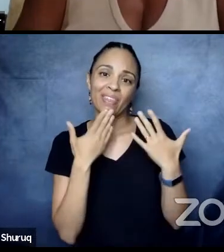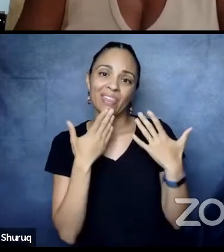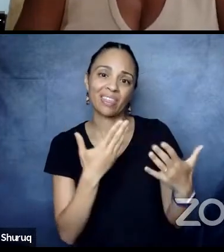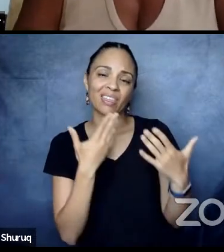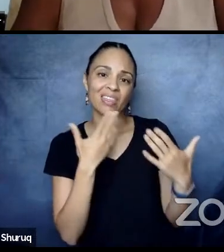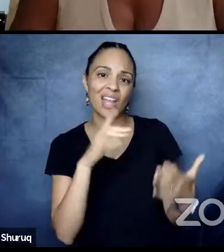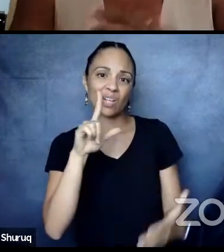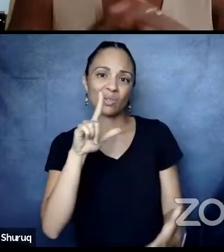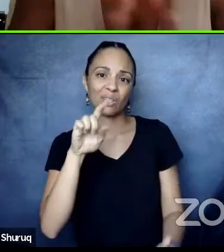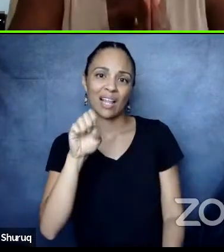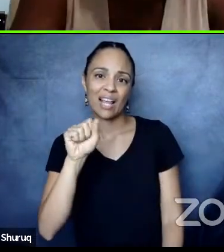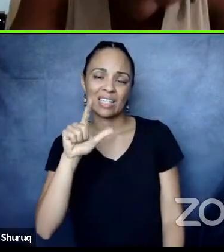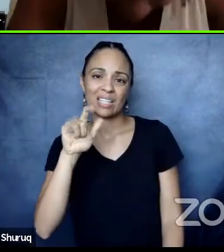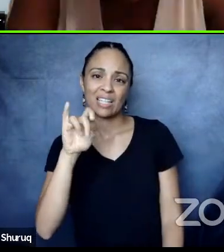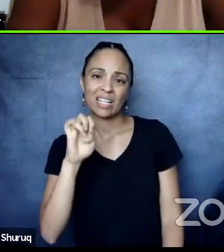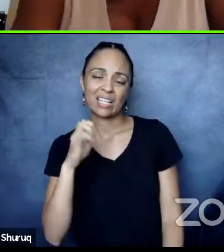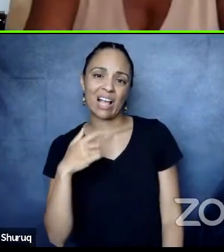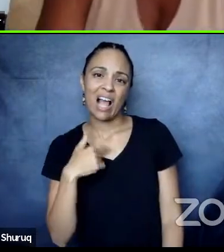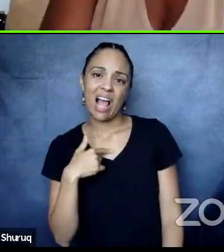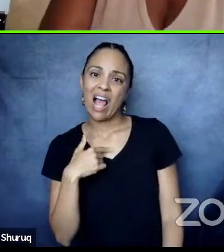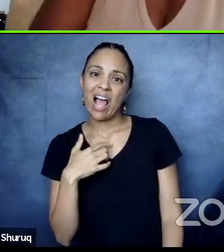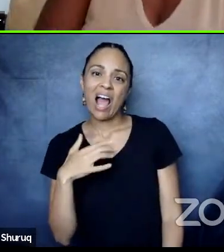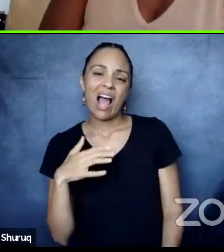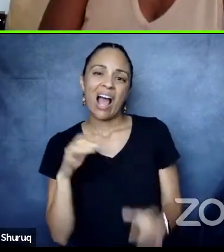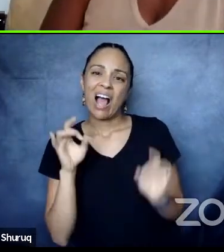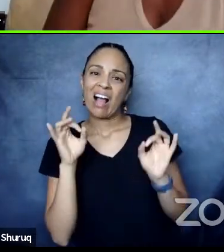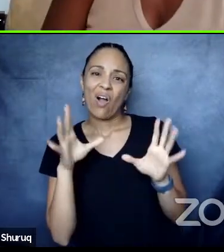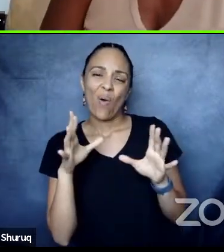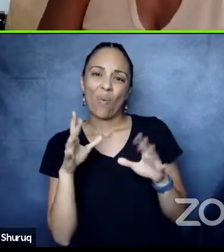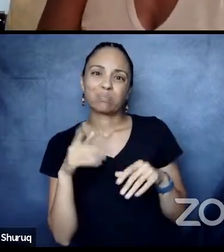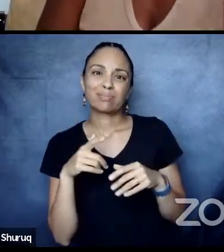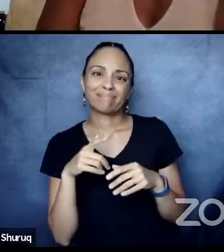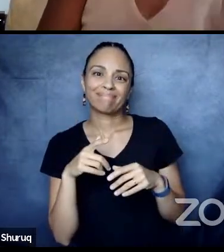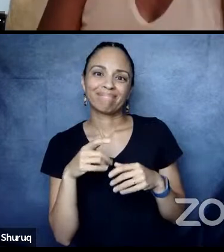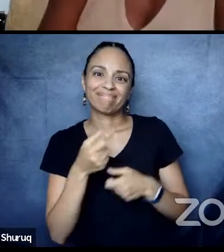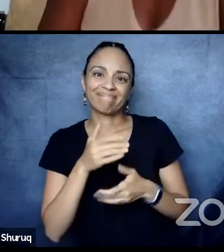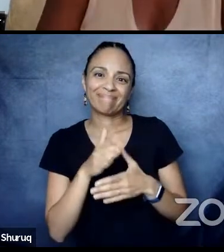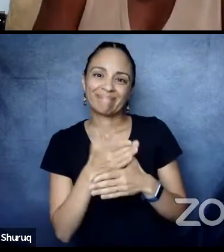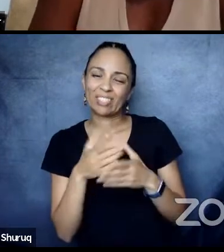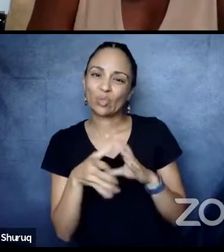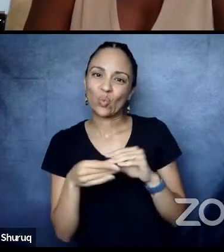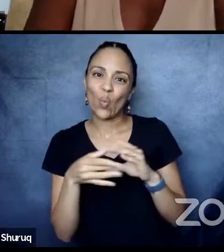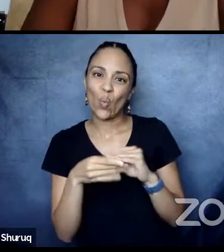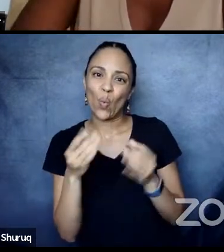to transition on. I know. sorry. You'll be back. Thank you, Leslie. No.